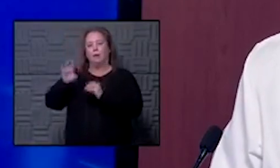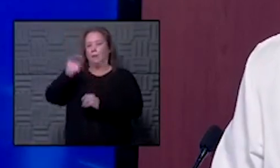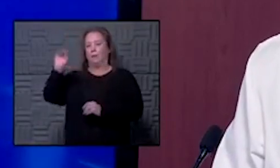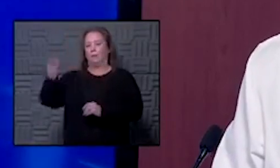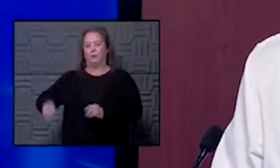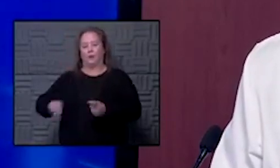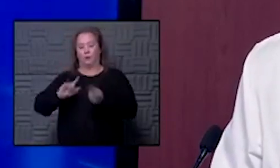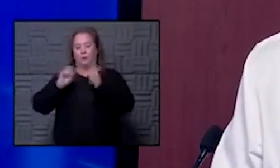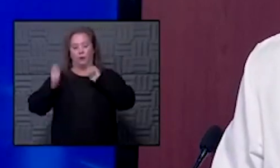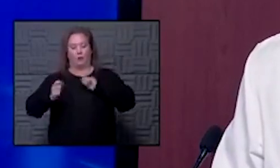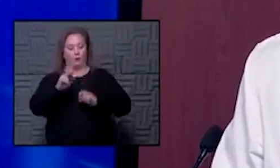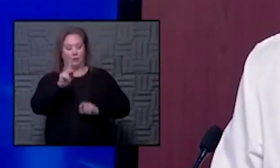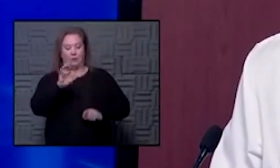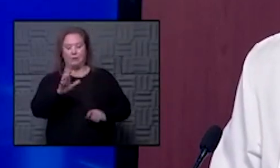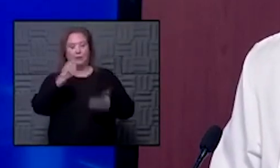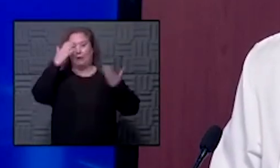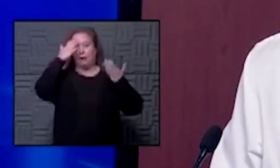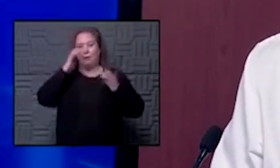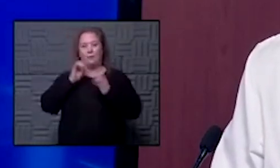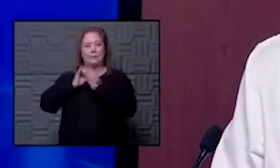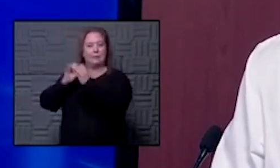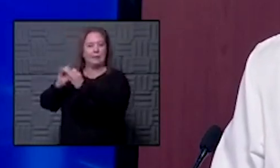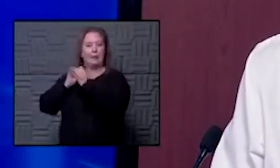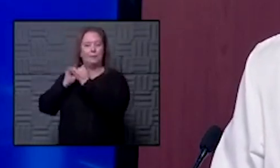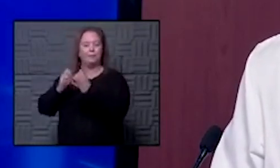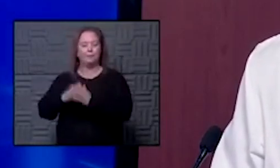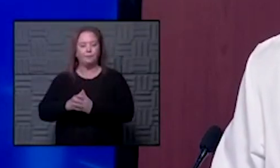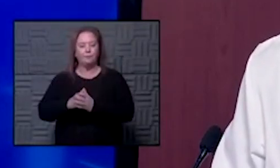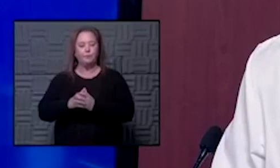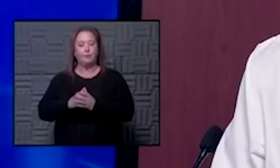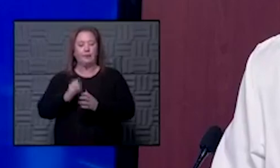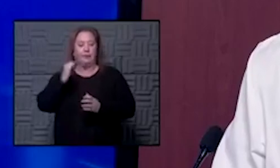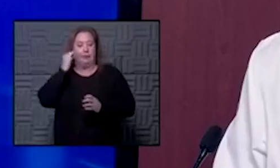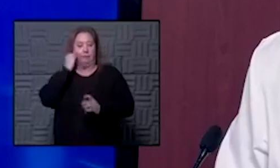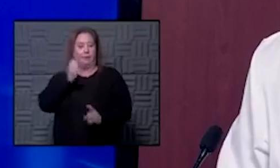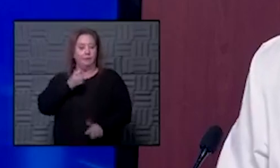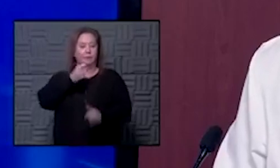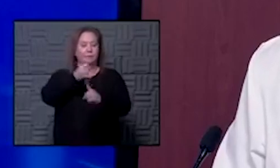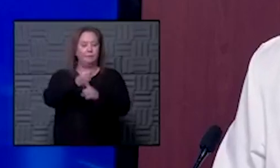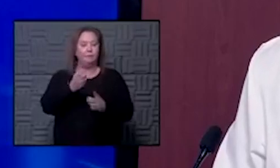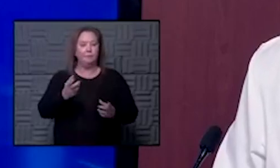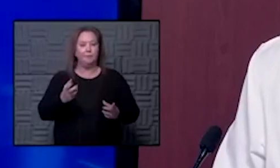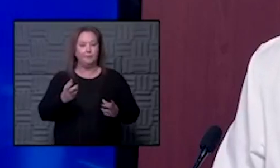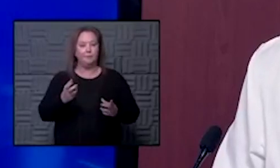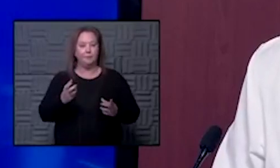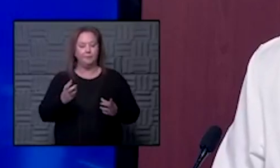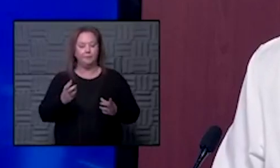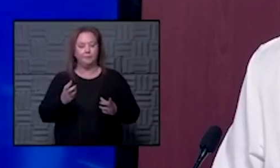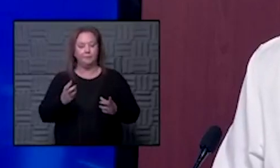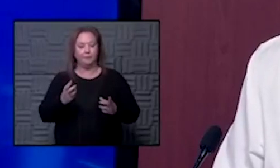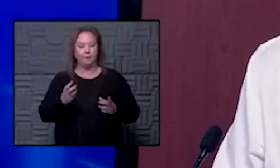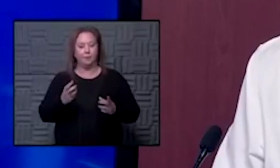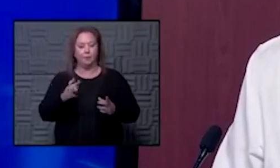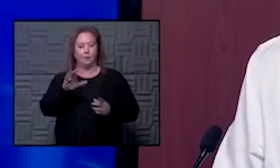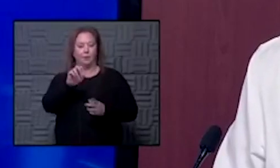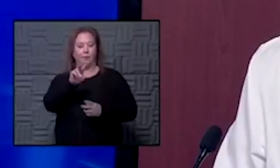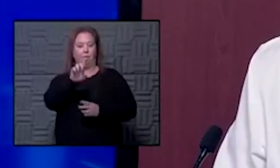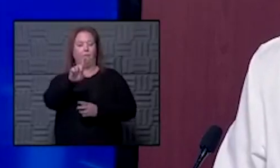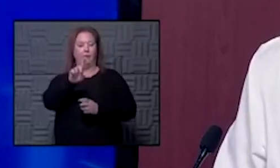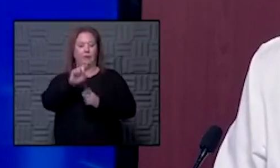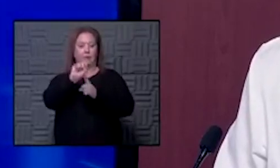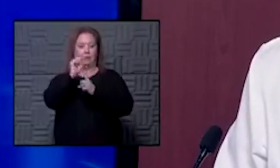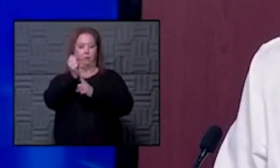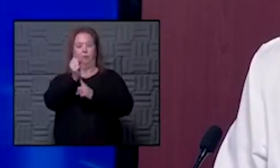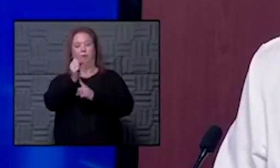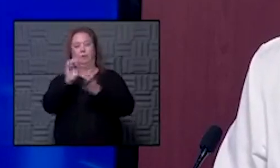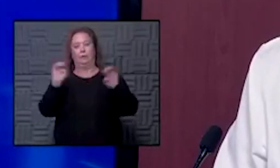percentage change here if it's the same but as far as whether that has impacted um or or the covid situation